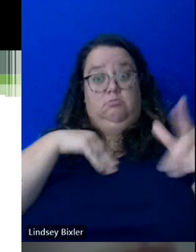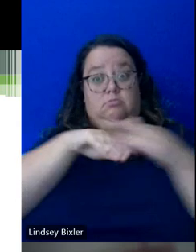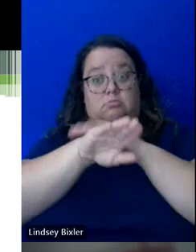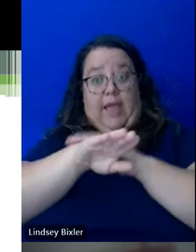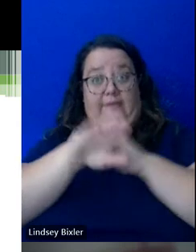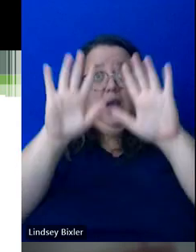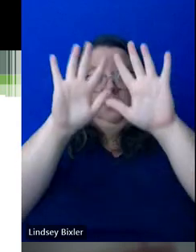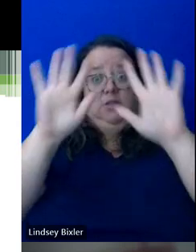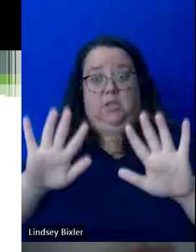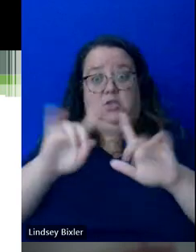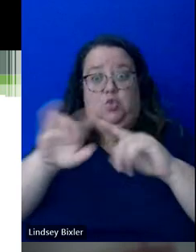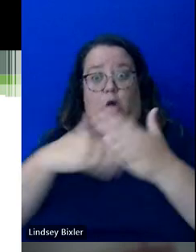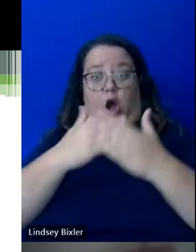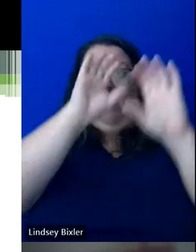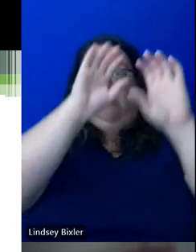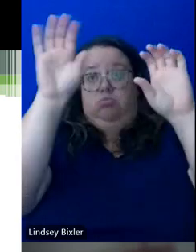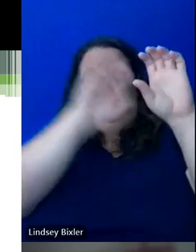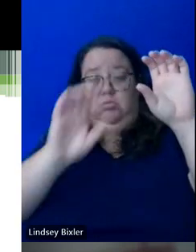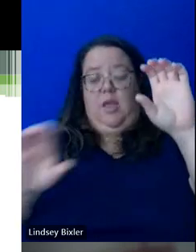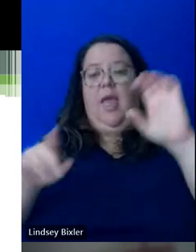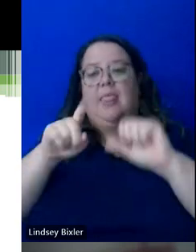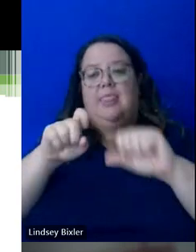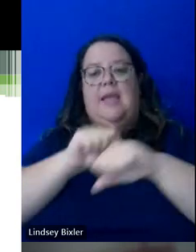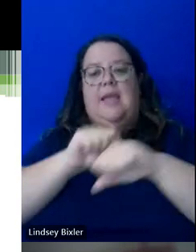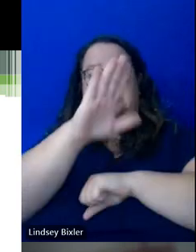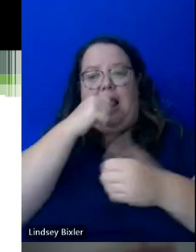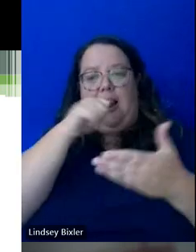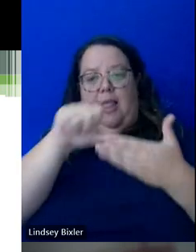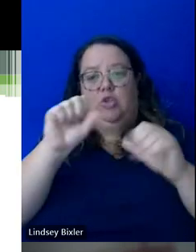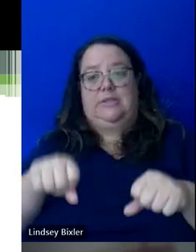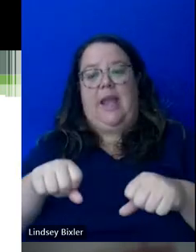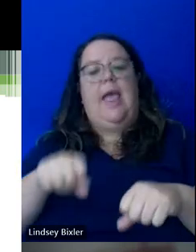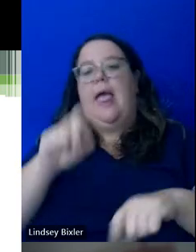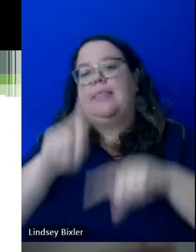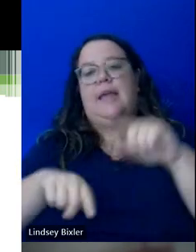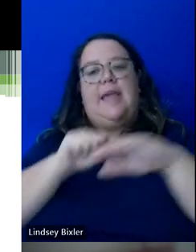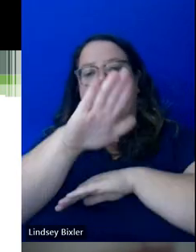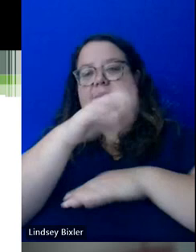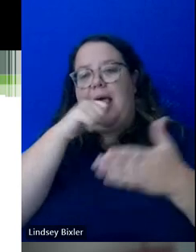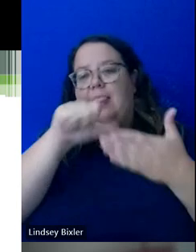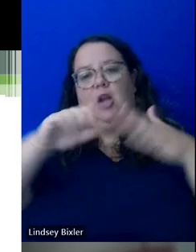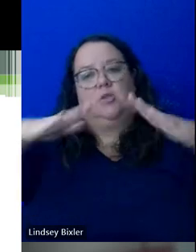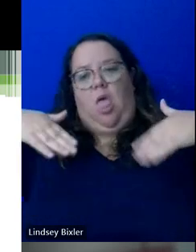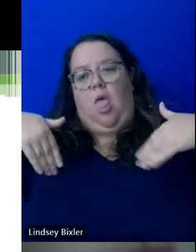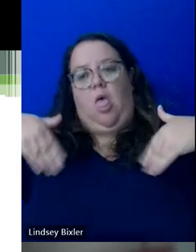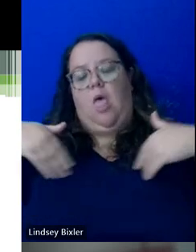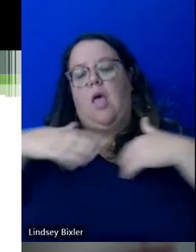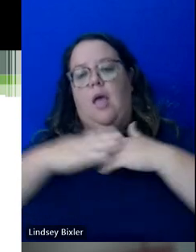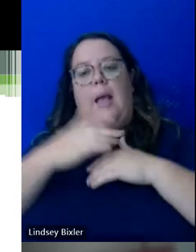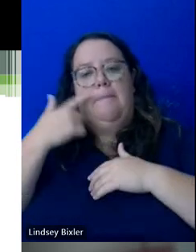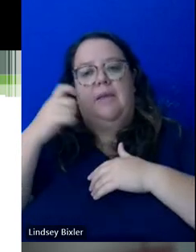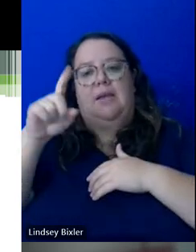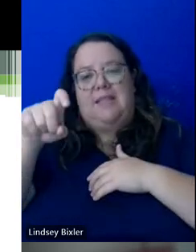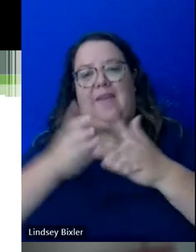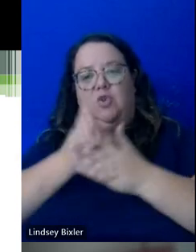all of the pieces, they are able to send their letters. They can't send them yet because they have to